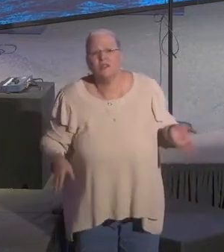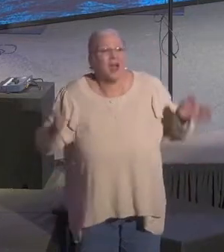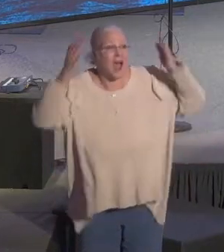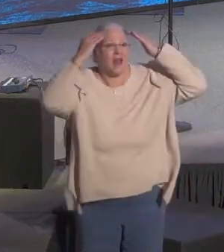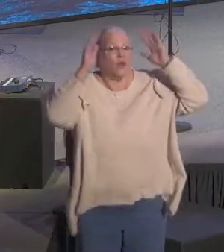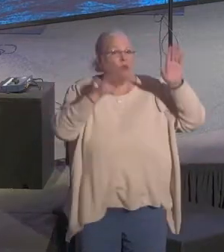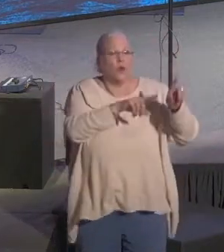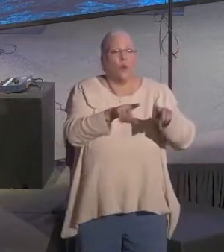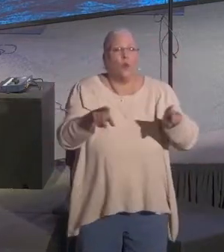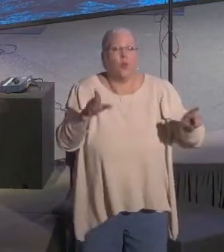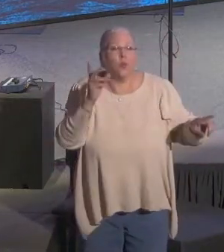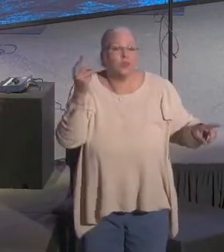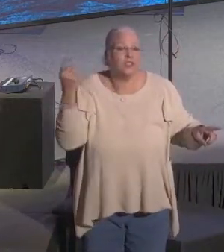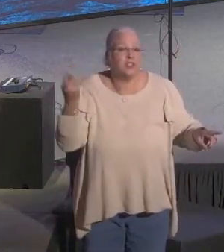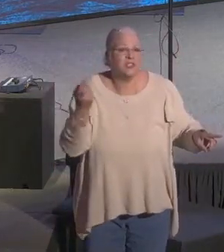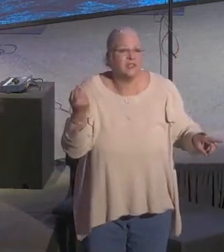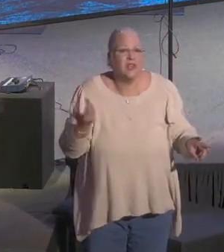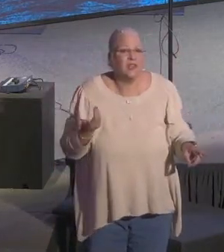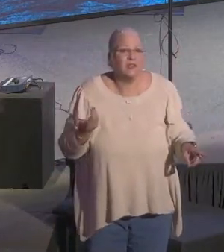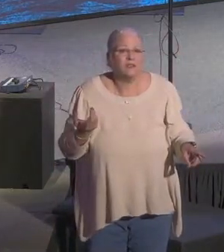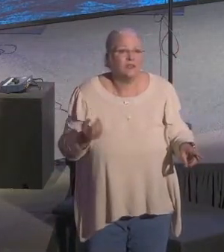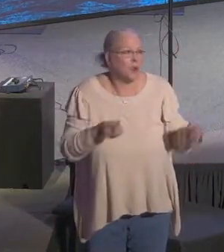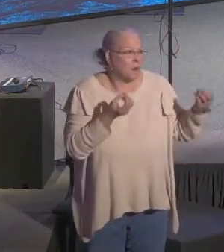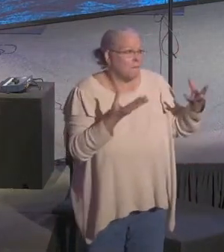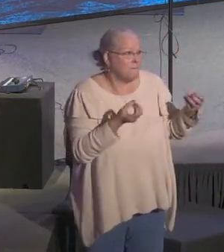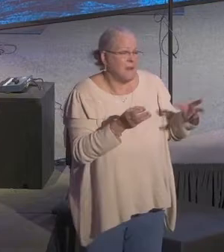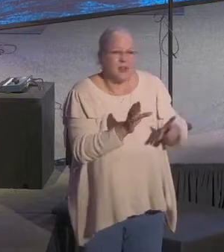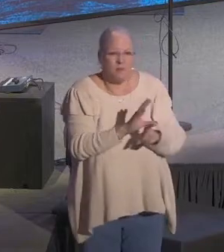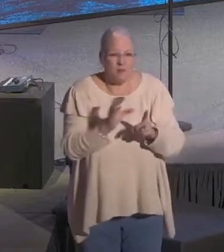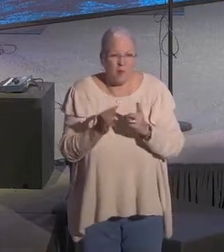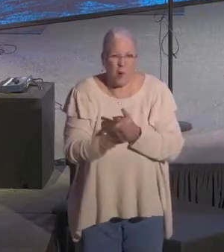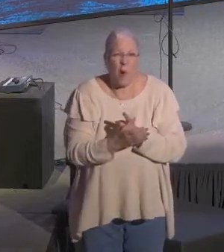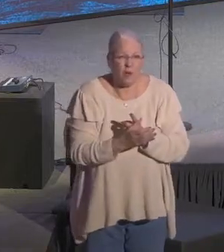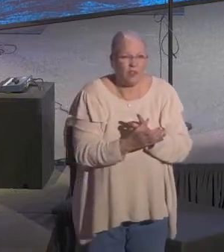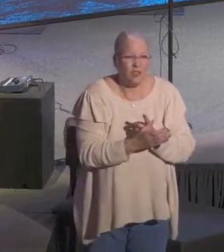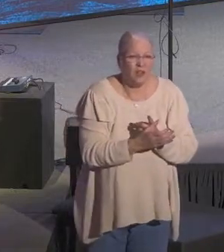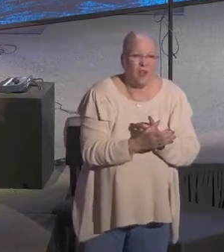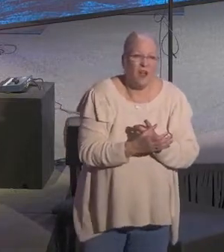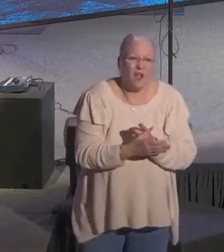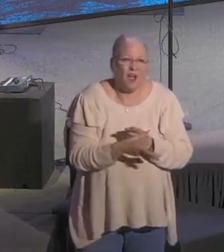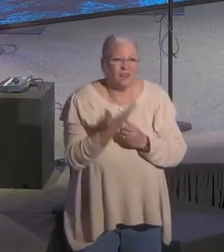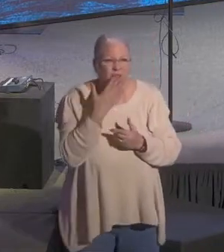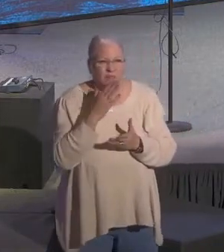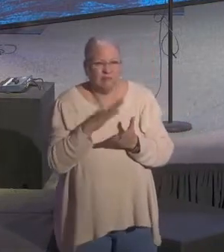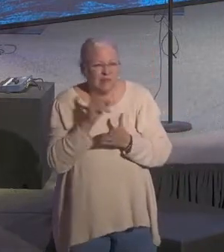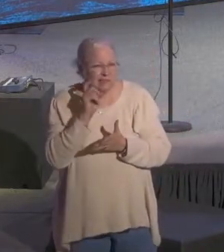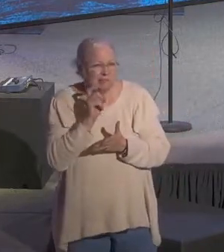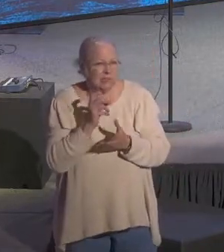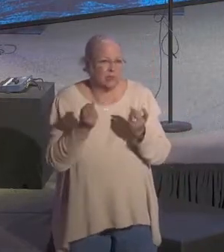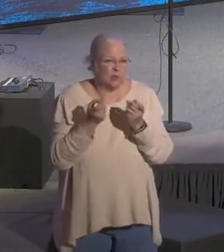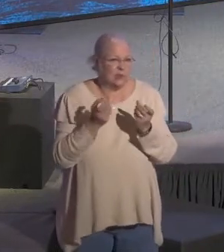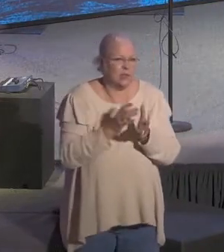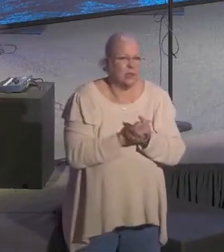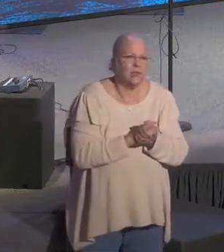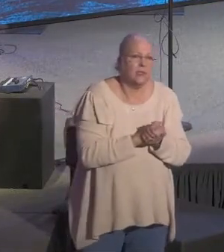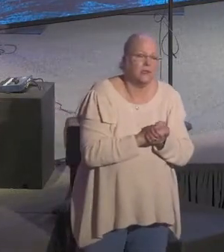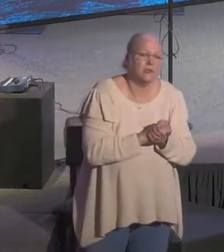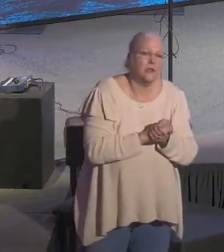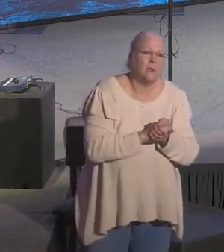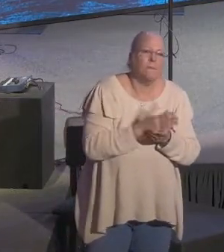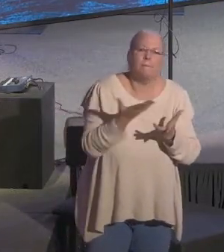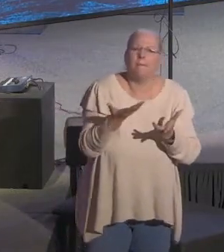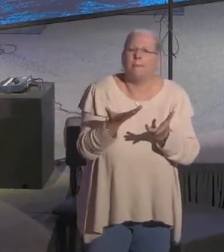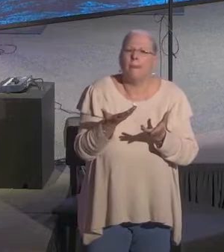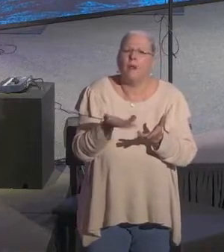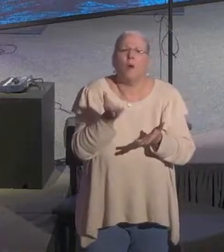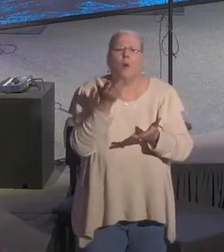Listen, if it's sexual sin, someone said, what is the church's view on human sexuality? One